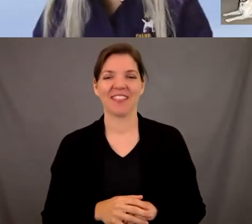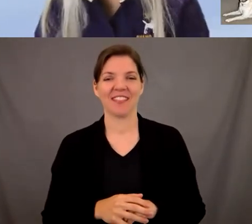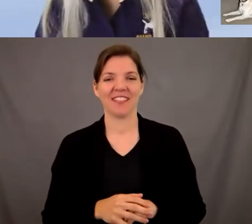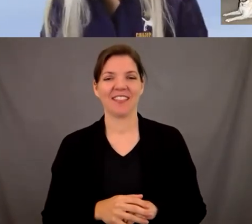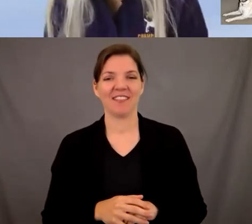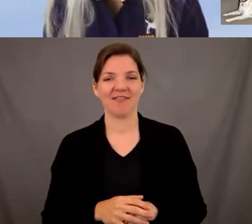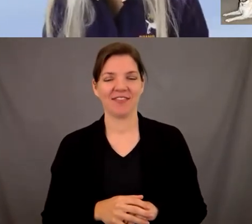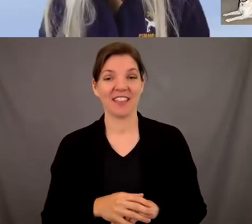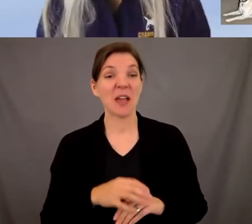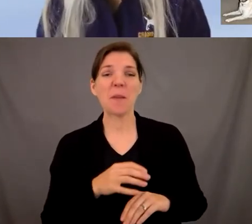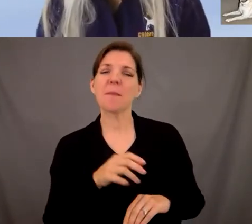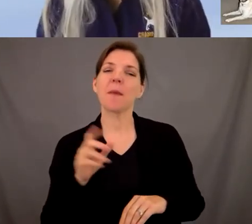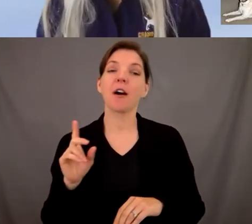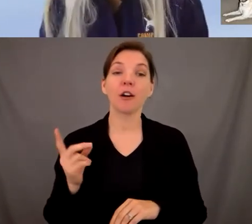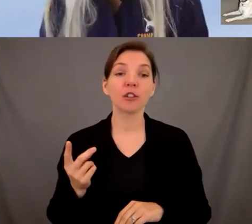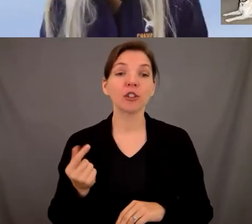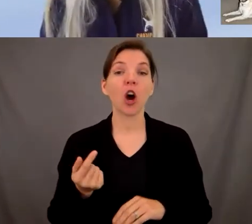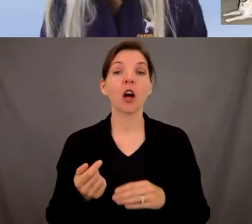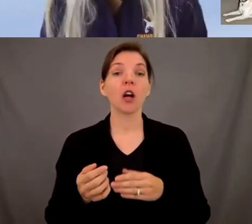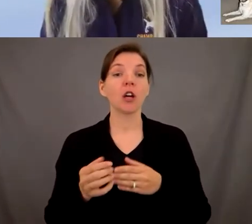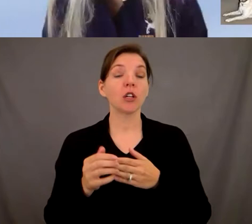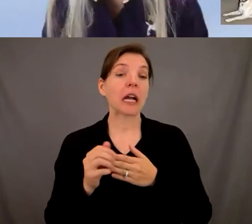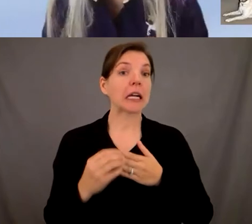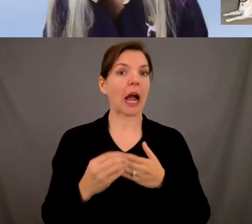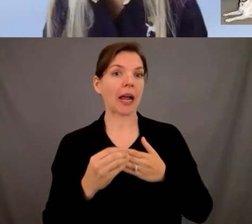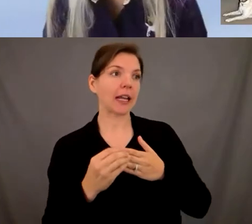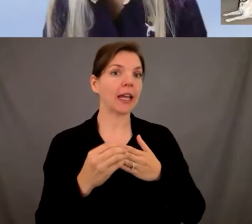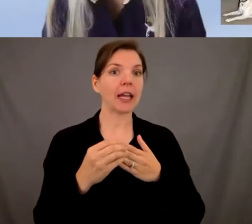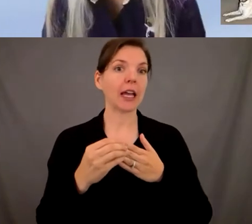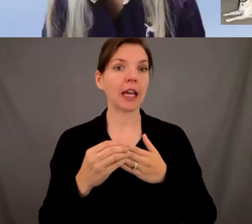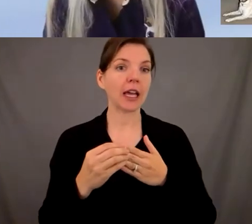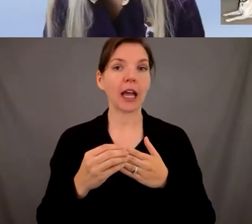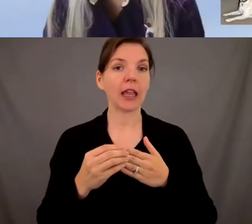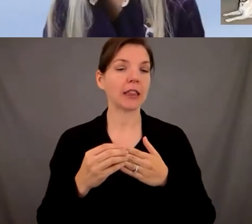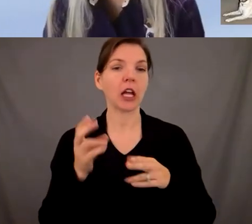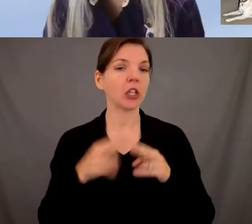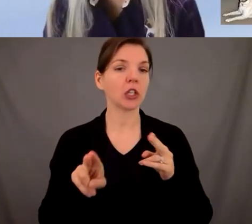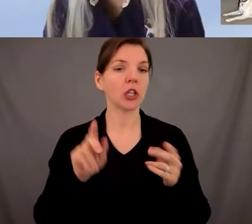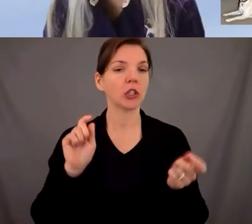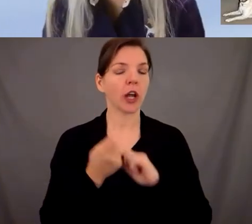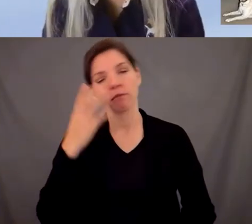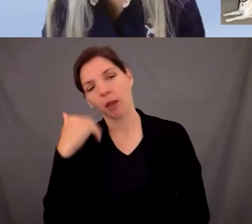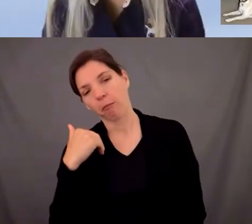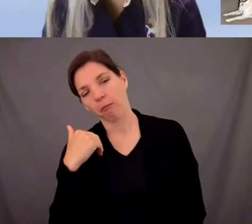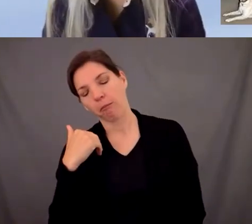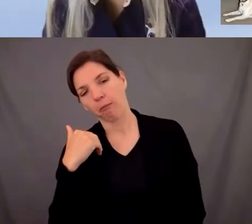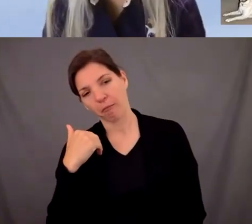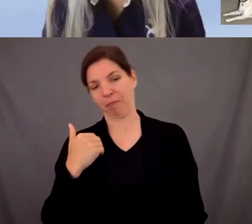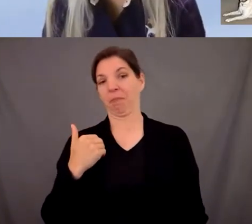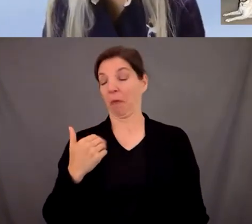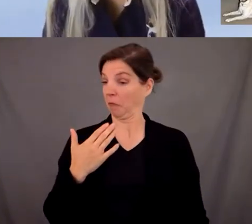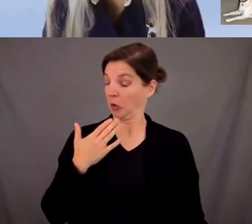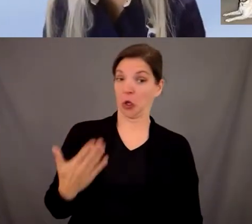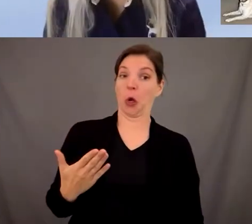he goes from guiding to snoring in seconds this is quite impressive so he has really couple different um